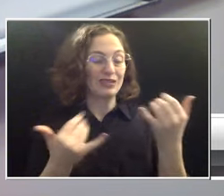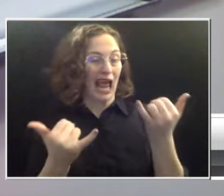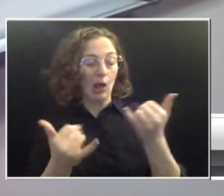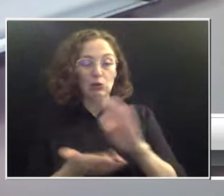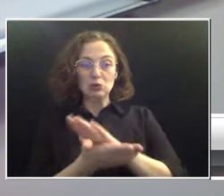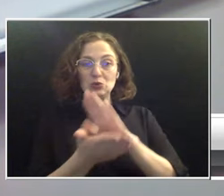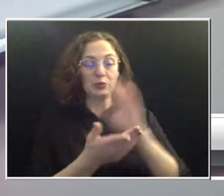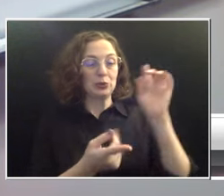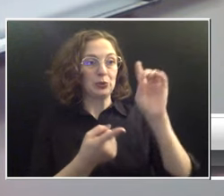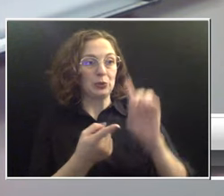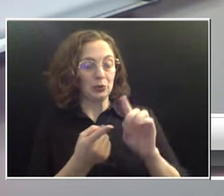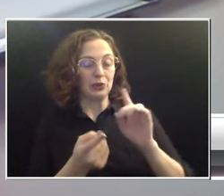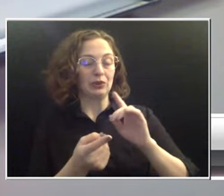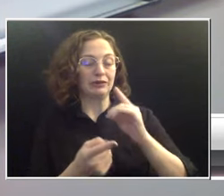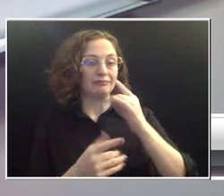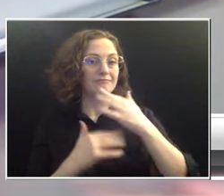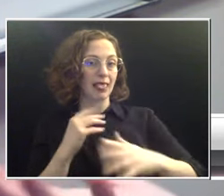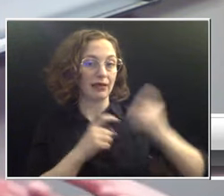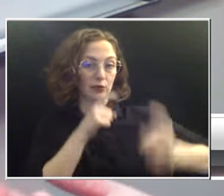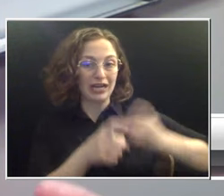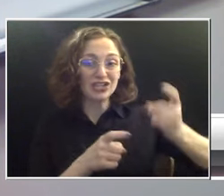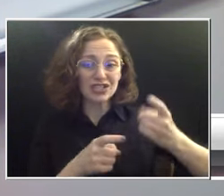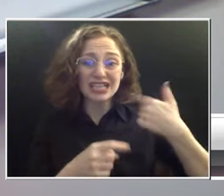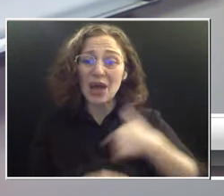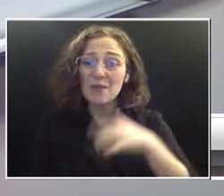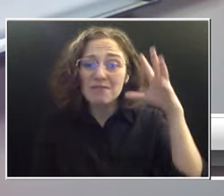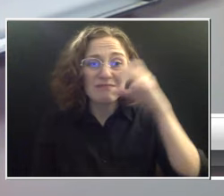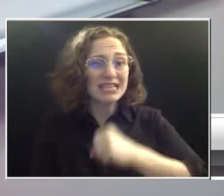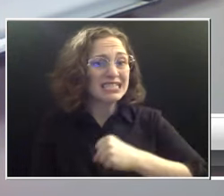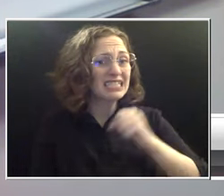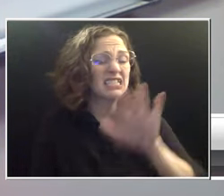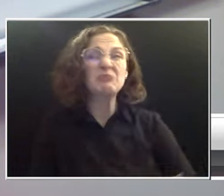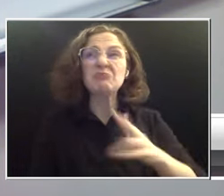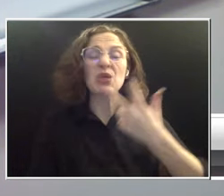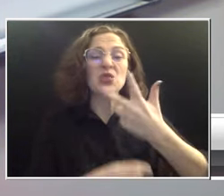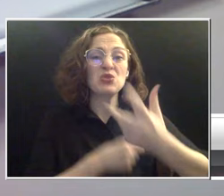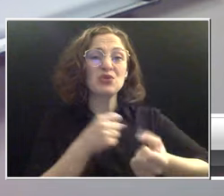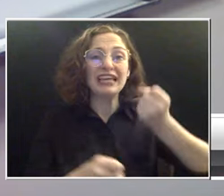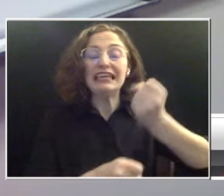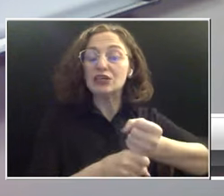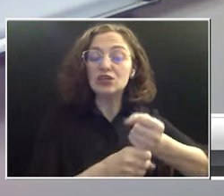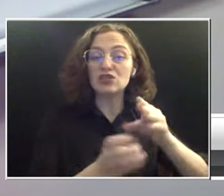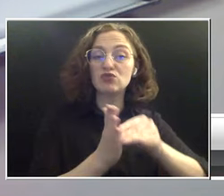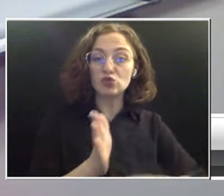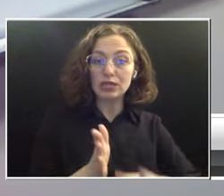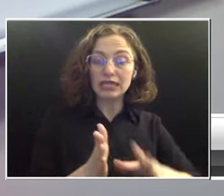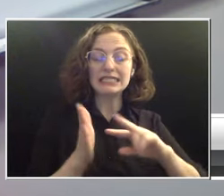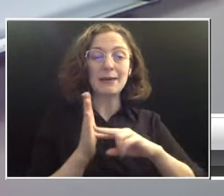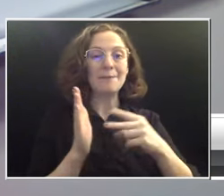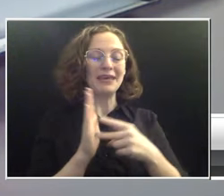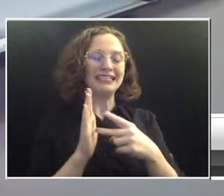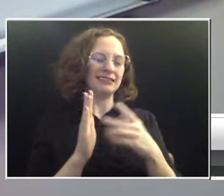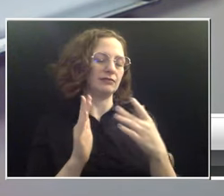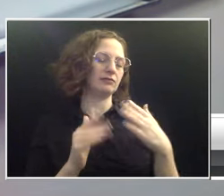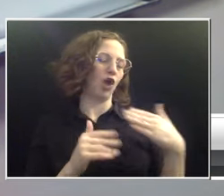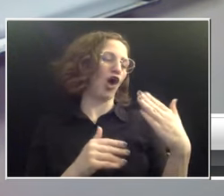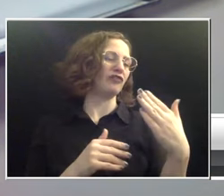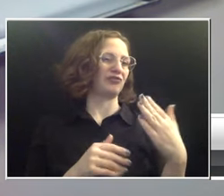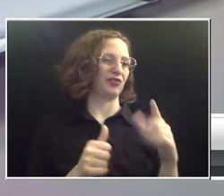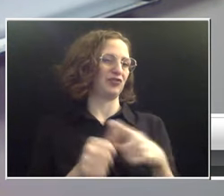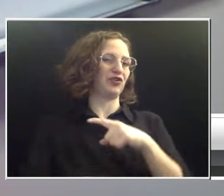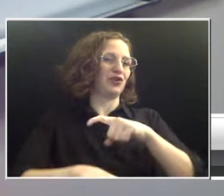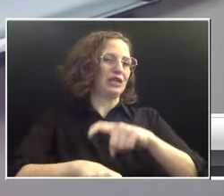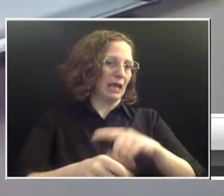the very first time at their school blood drive, we missed out on getting to introduce that to them. So unfortunately, what we're seeing now is that blood